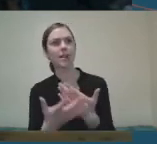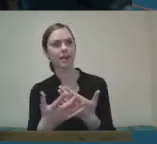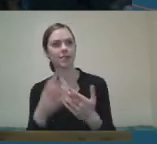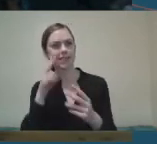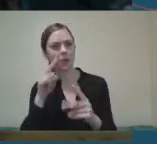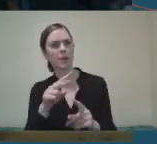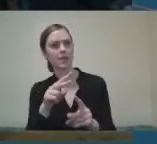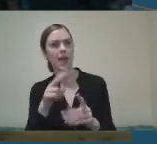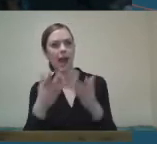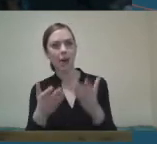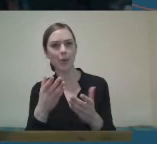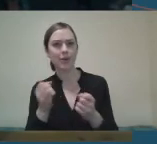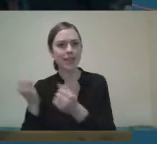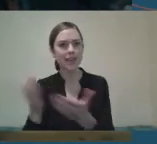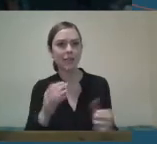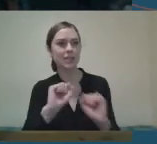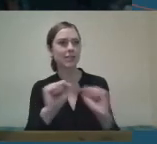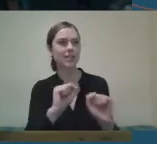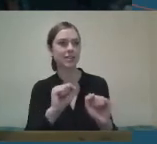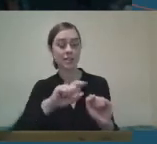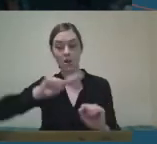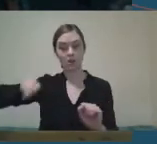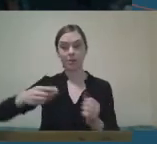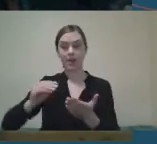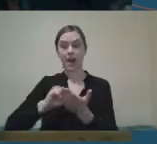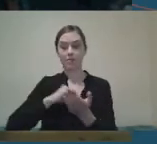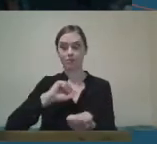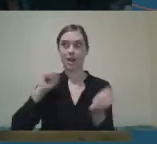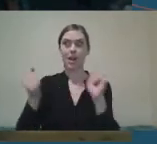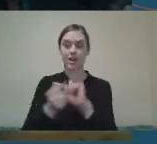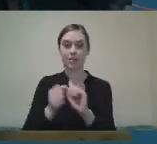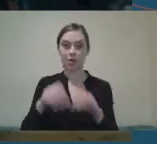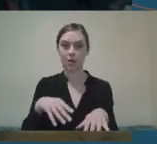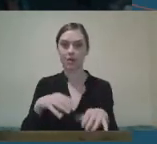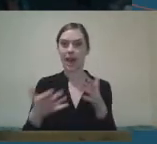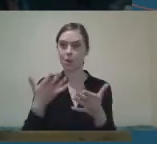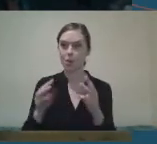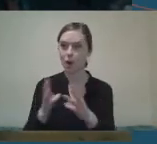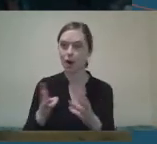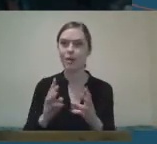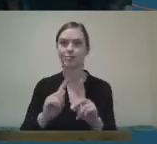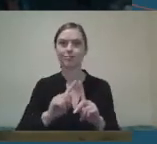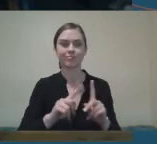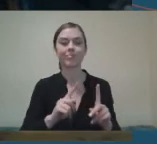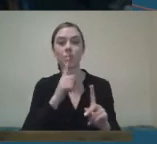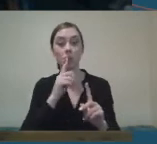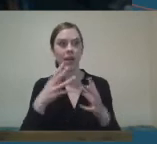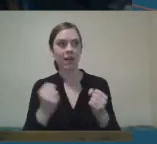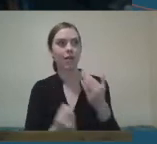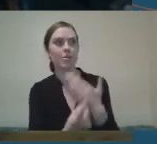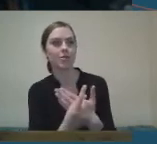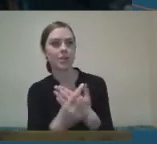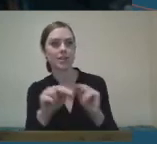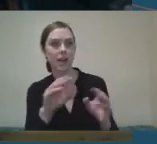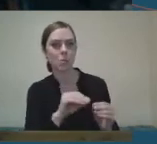services have changed and how we've all had to change how we work, that there was an opportunity to move to a space